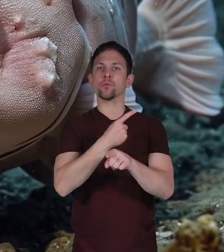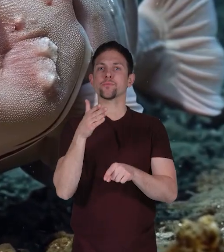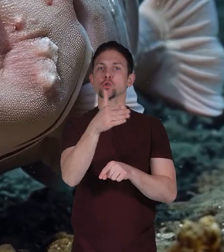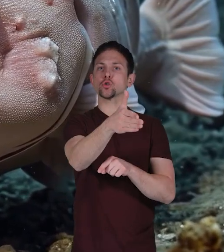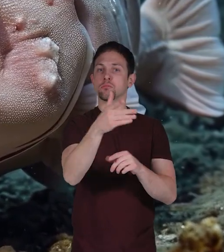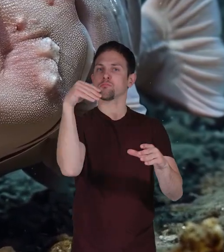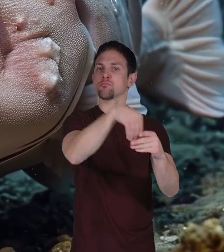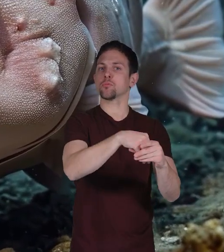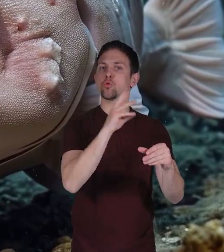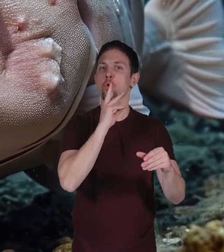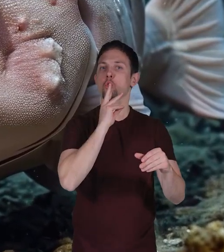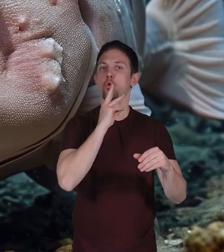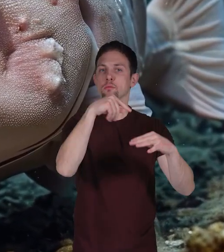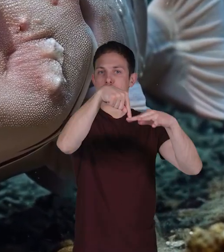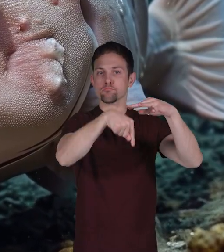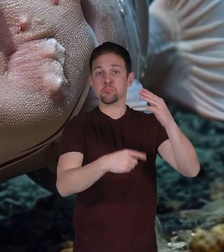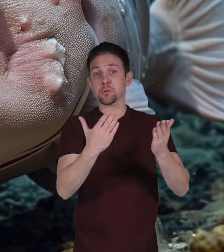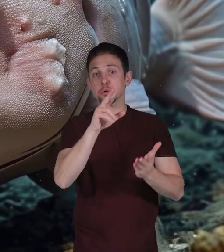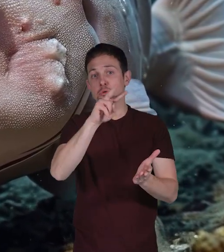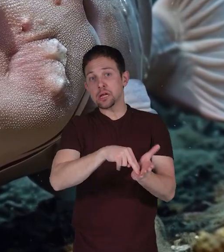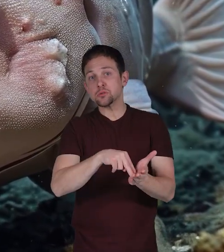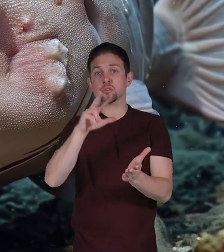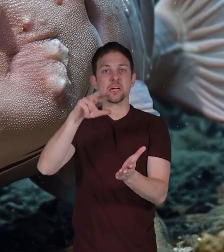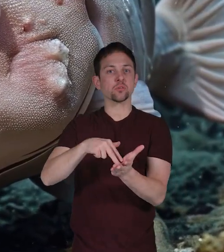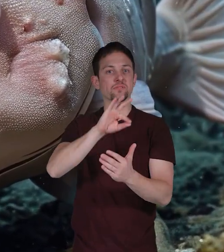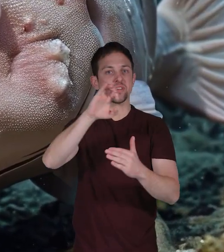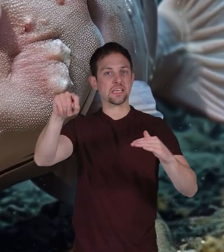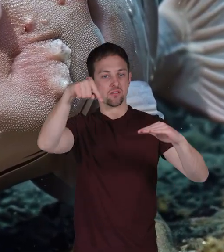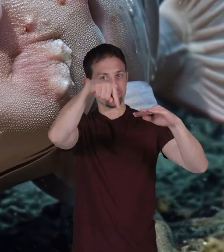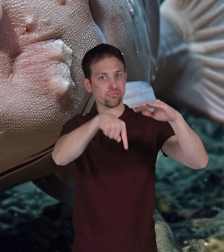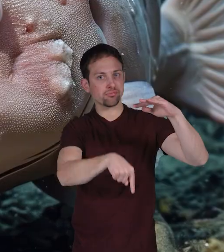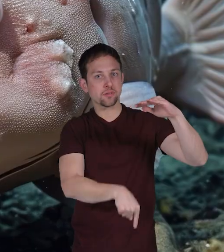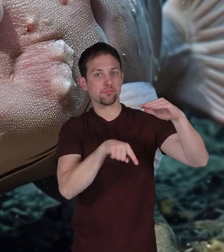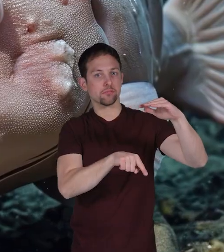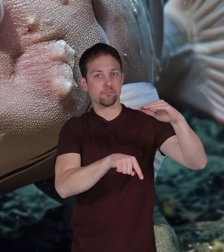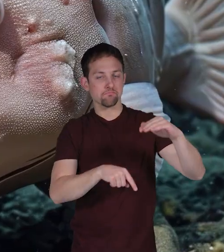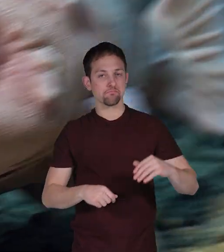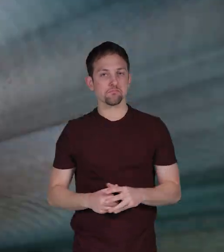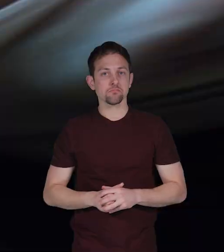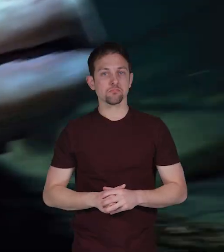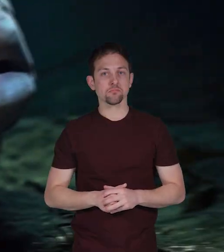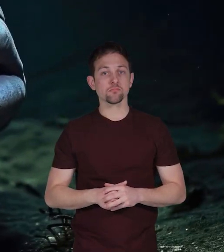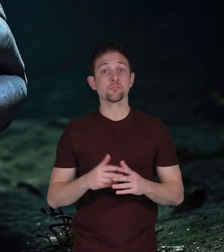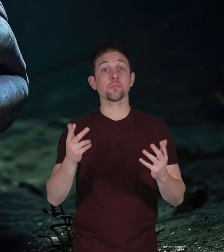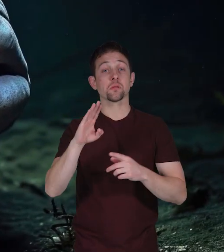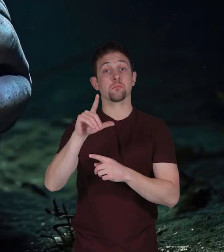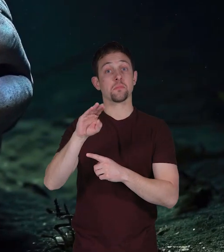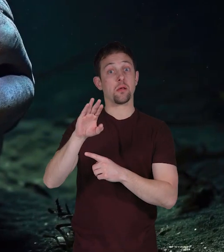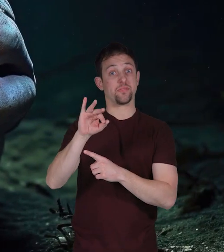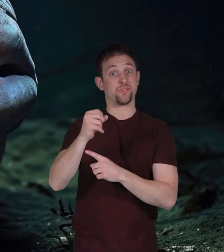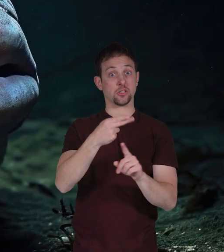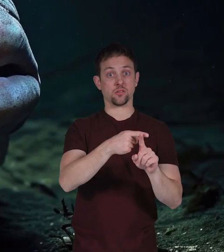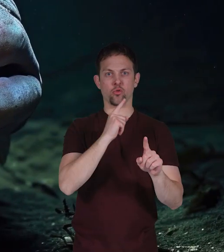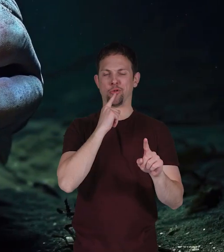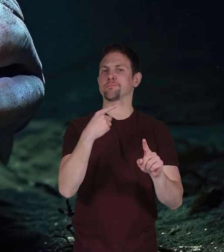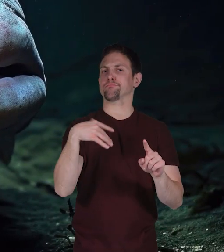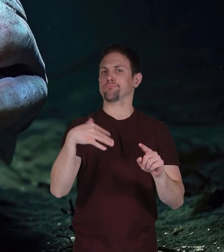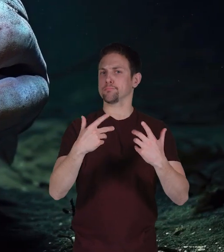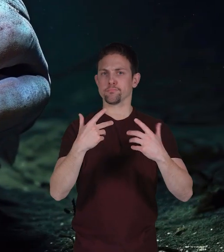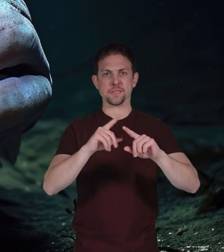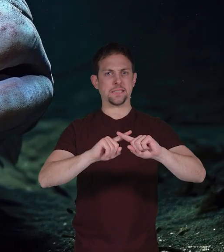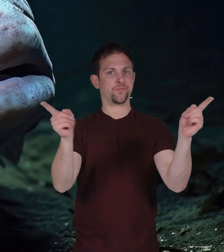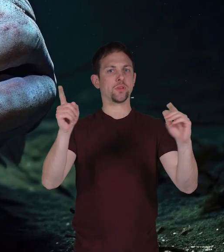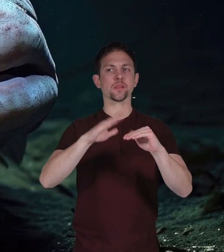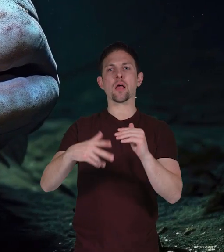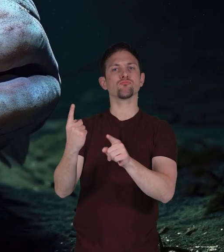regular fish in the ocean's depths at 2 000 to 3 900 feet below however a blobfish is much